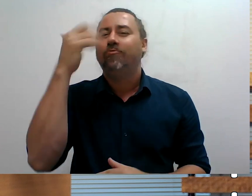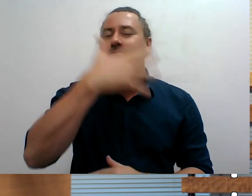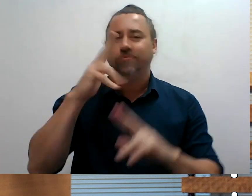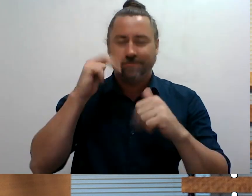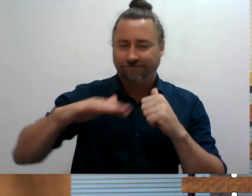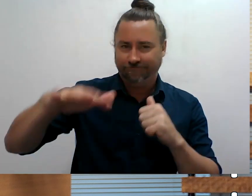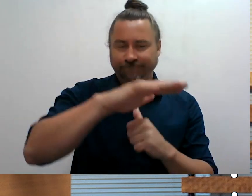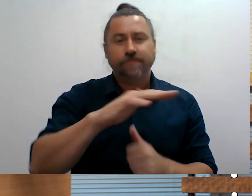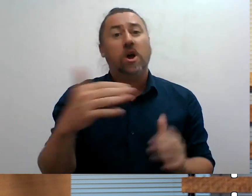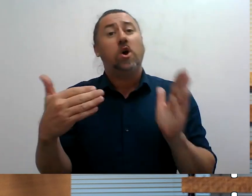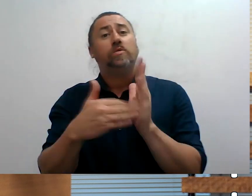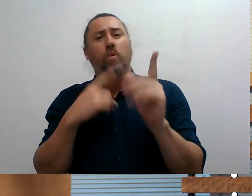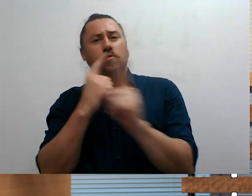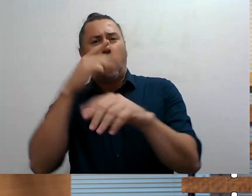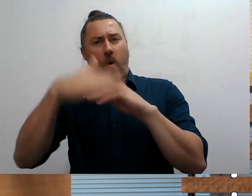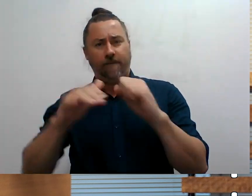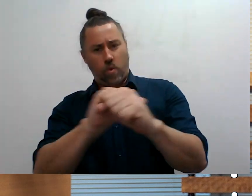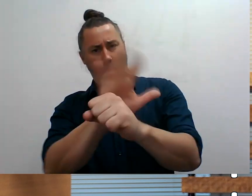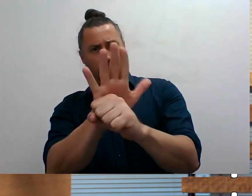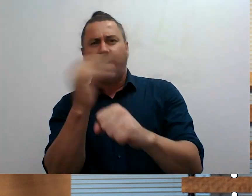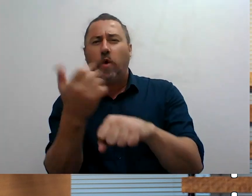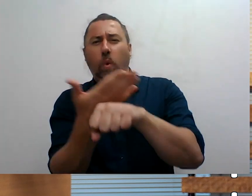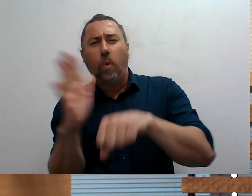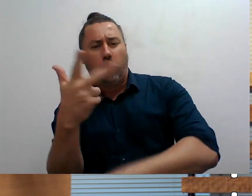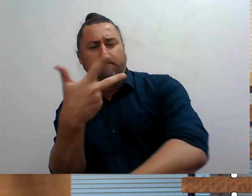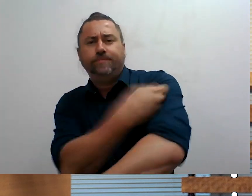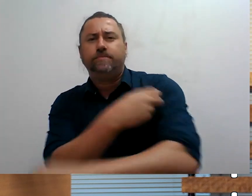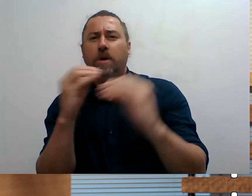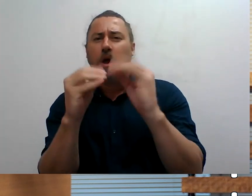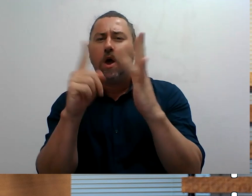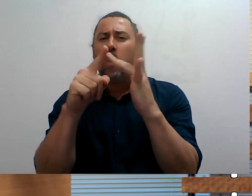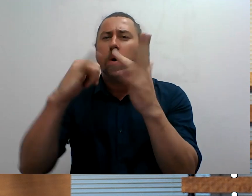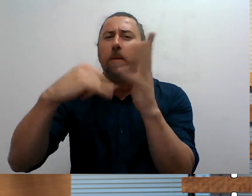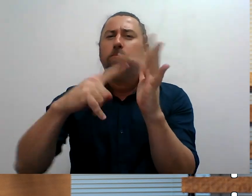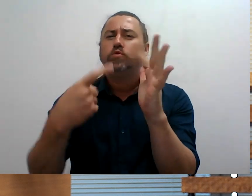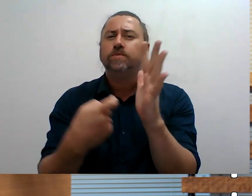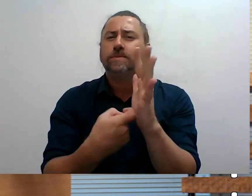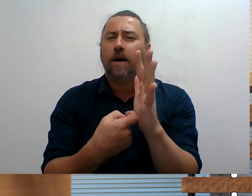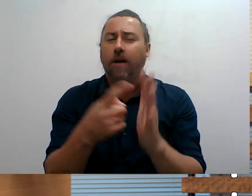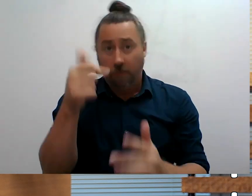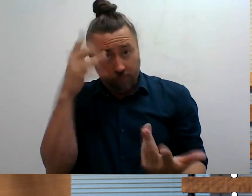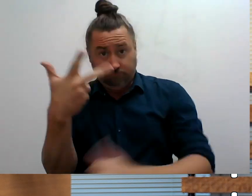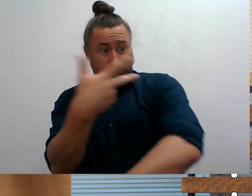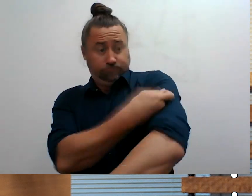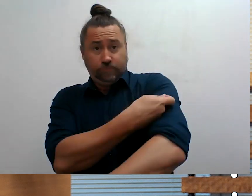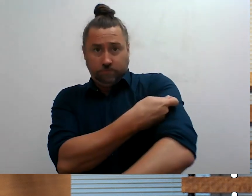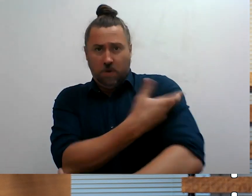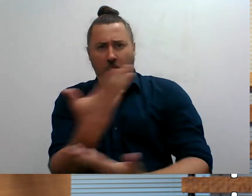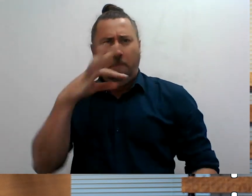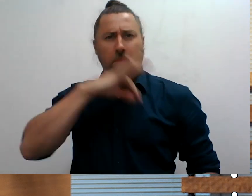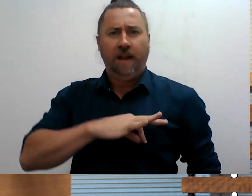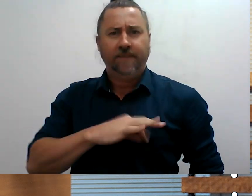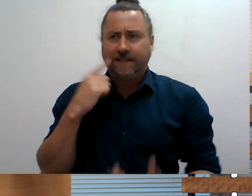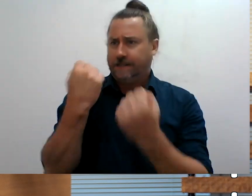to speak with you about the new COVID-19 boosters. We all know how healthful vaccines are, they help protect us from getting really sick from COVID